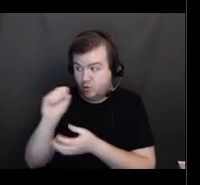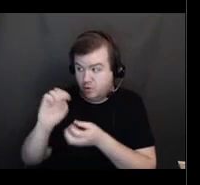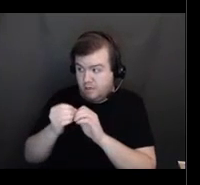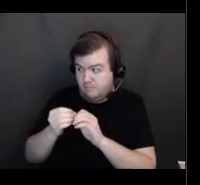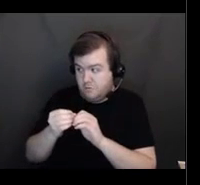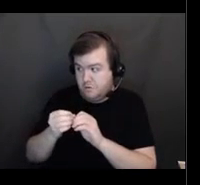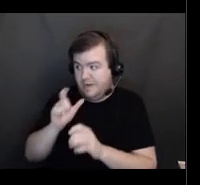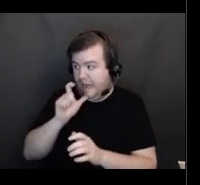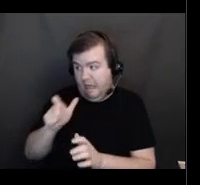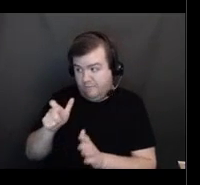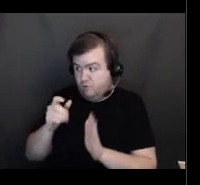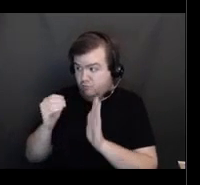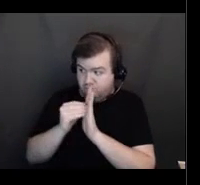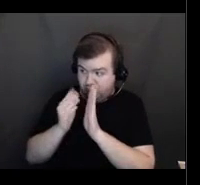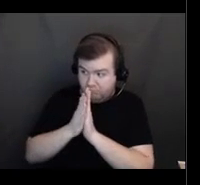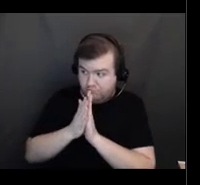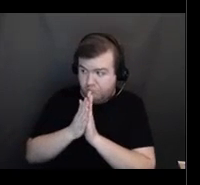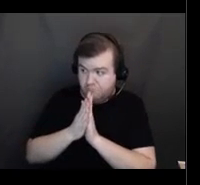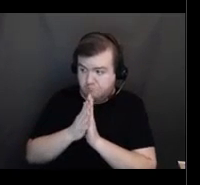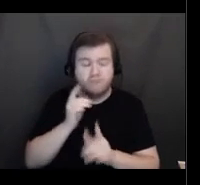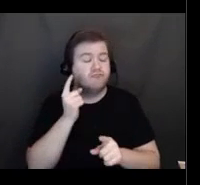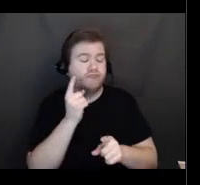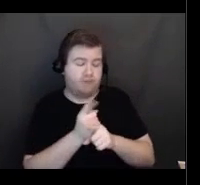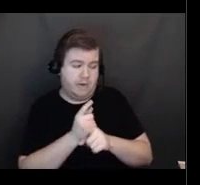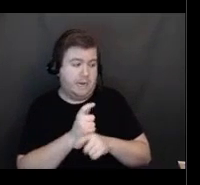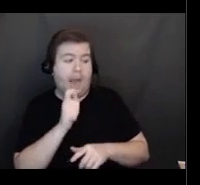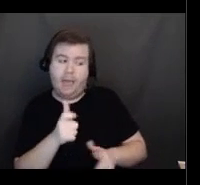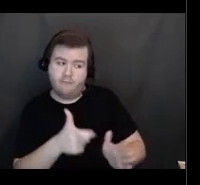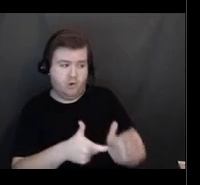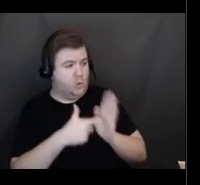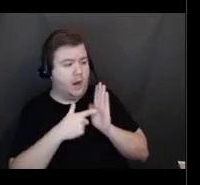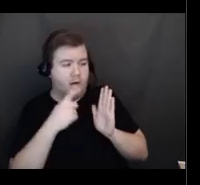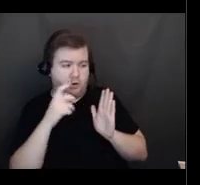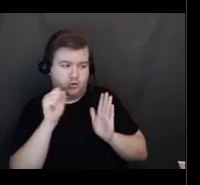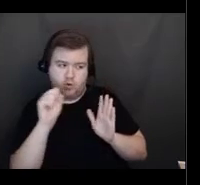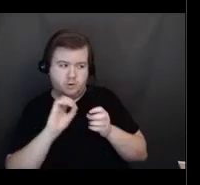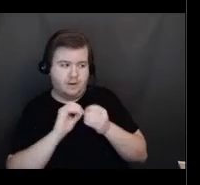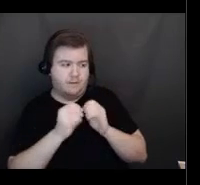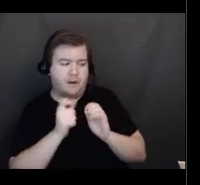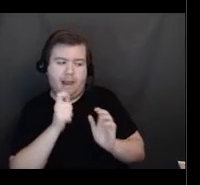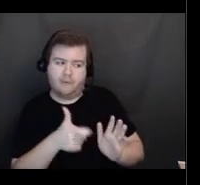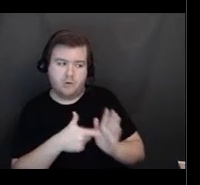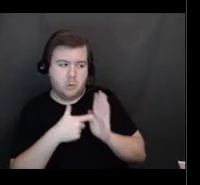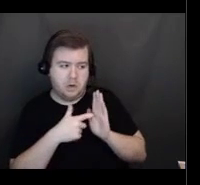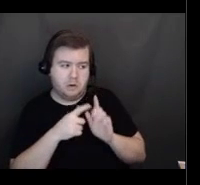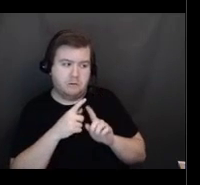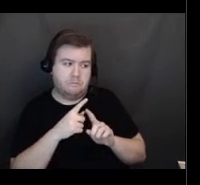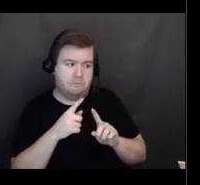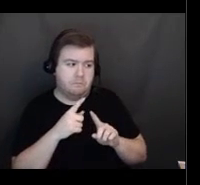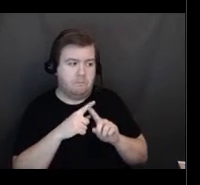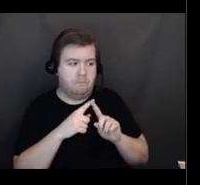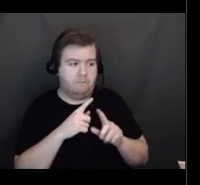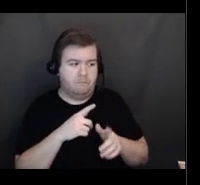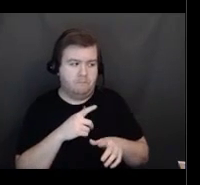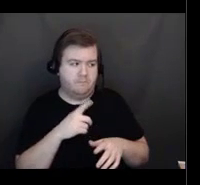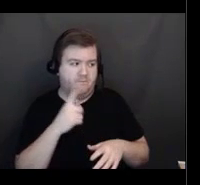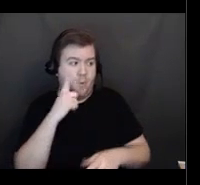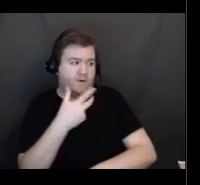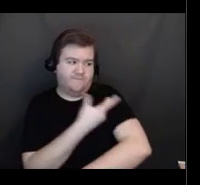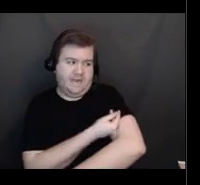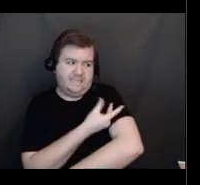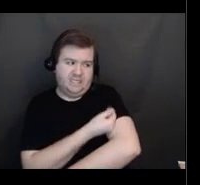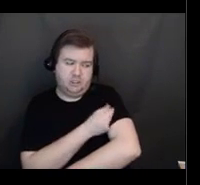required. And if you're comfortable that that's. is not required. Yeah. Okay. Perfect. Thank you so It's not required to get a vaccination.